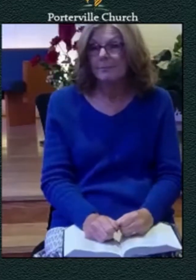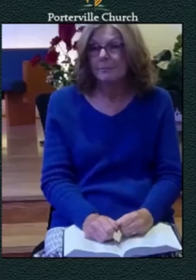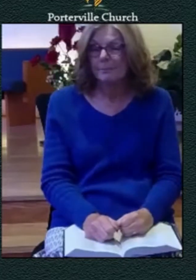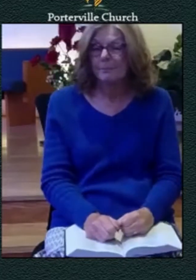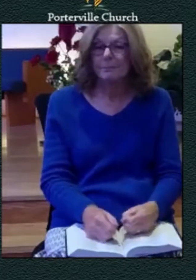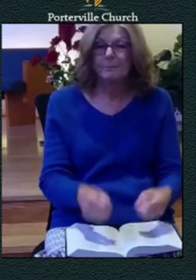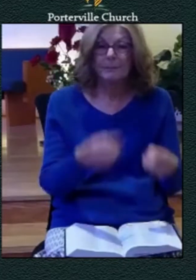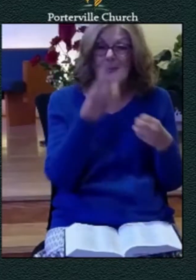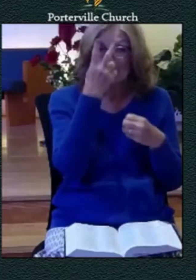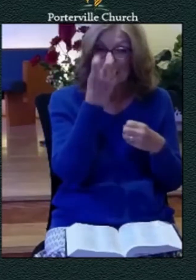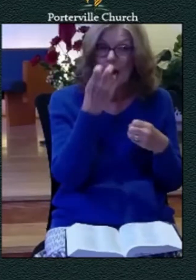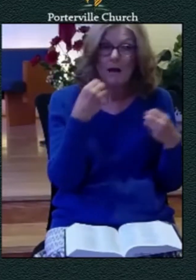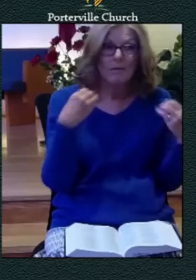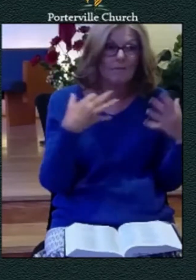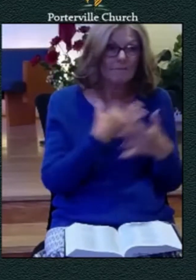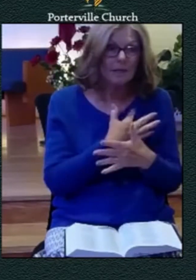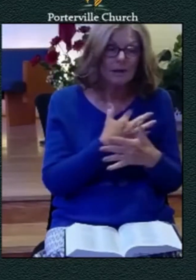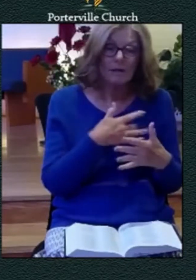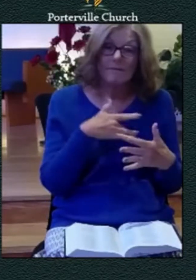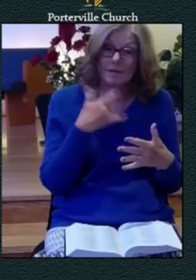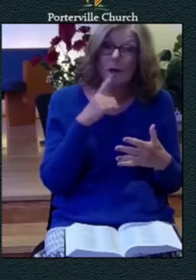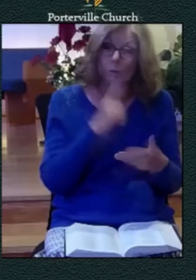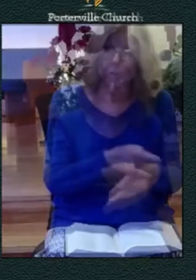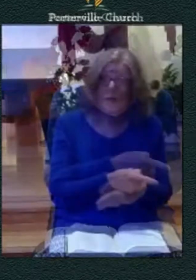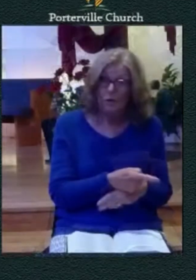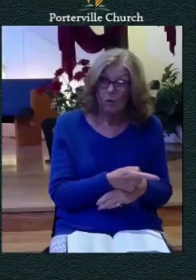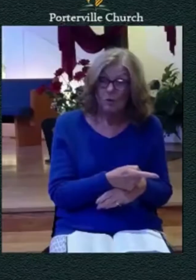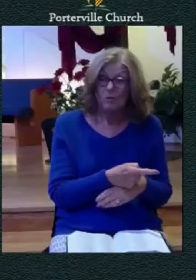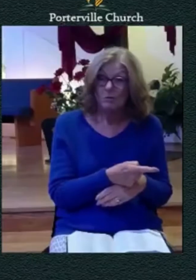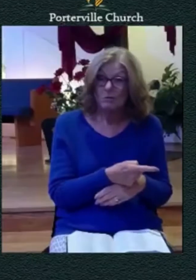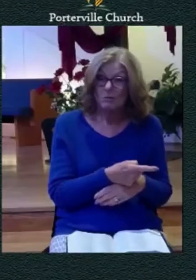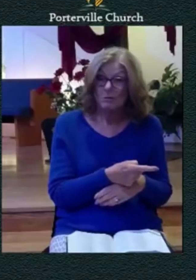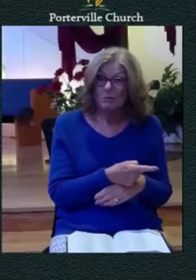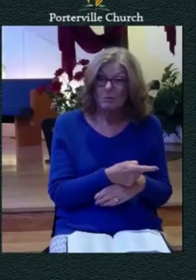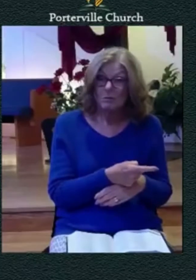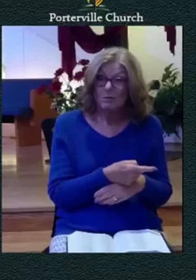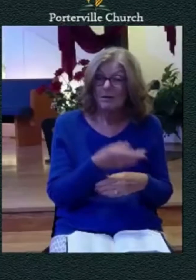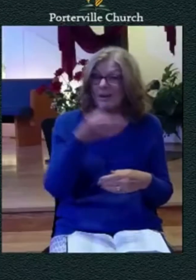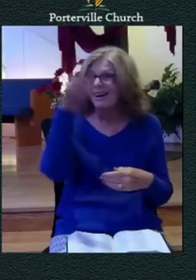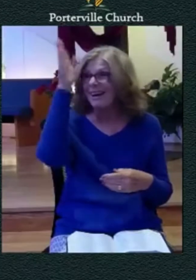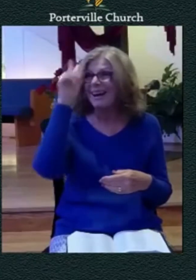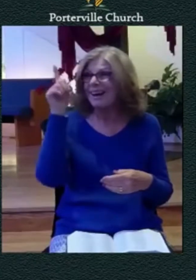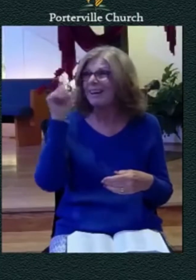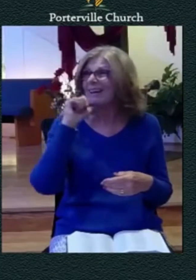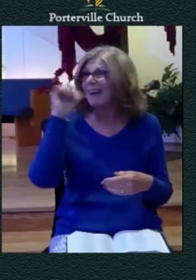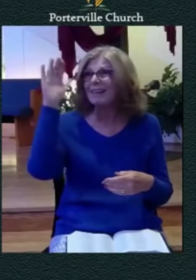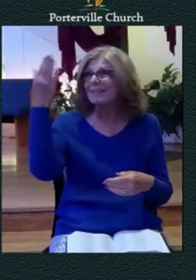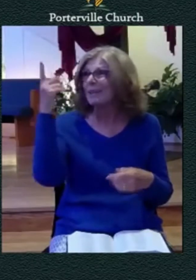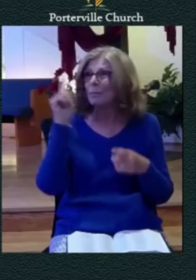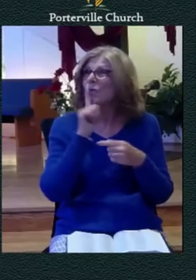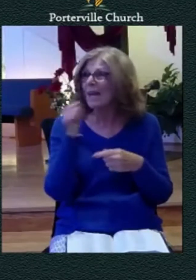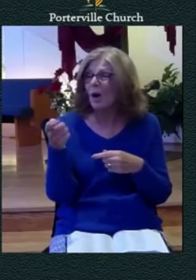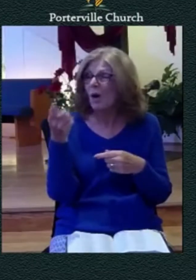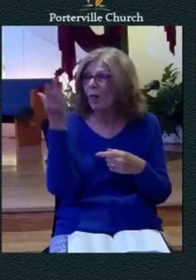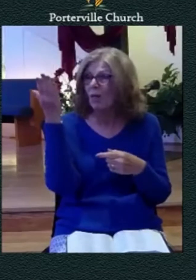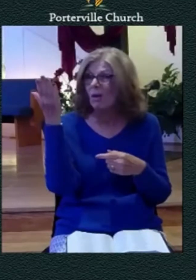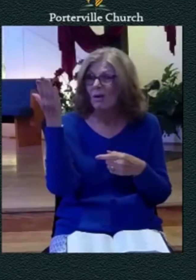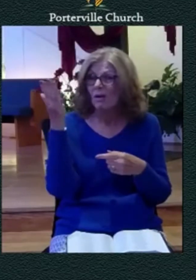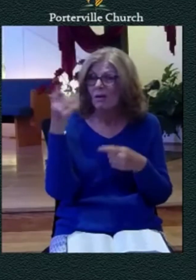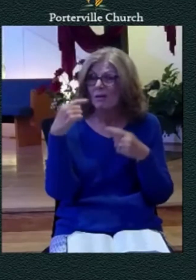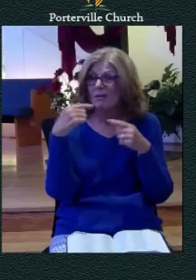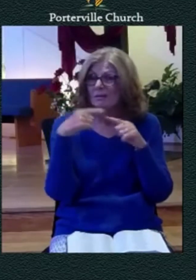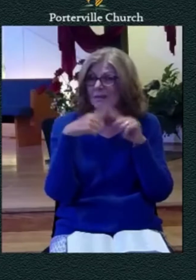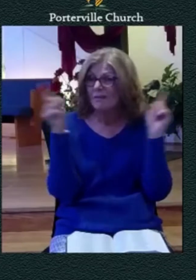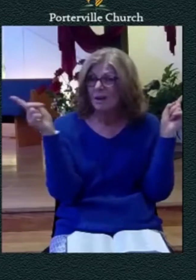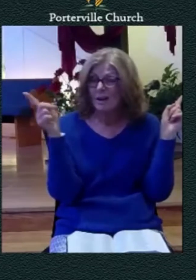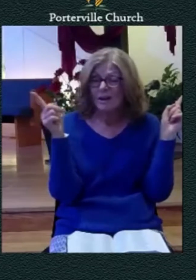begin to feel most real god doesn't seem real anymore and as the doubts